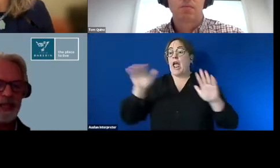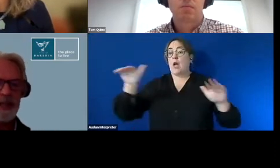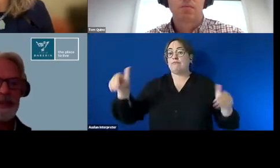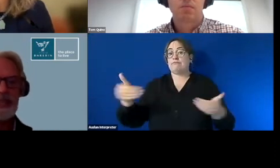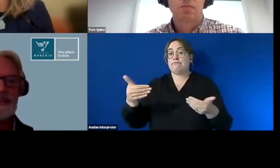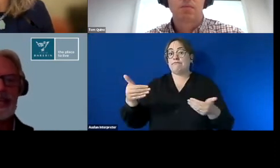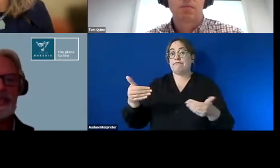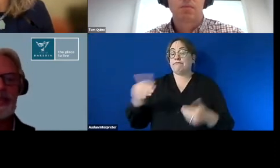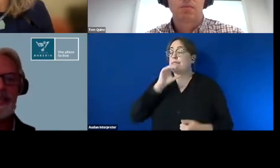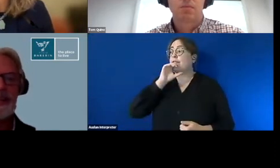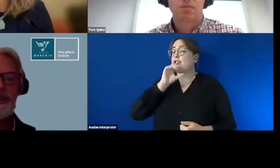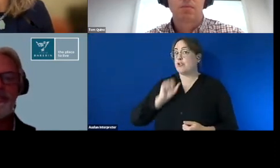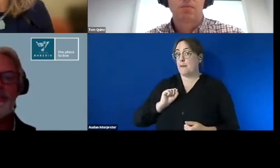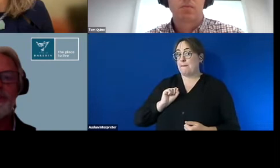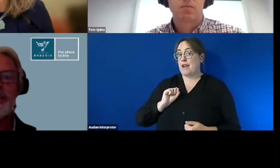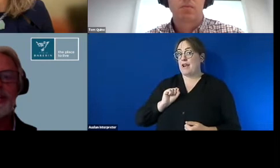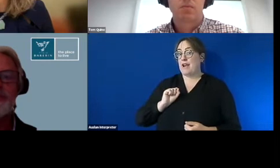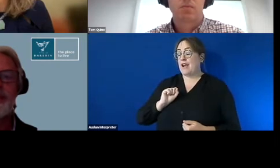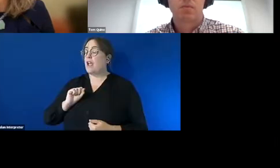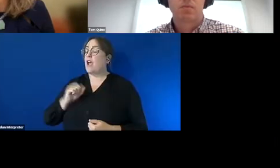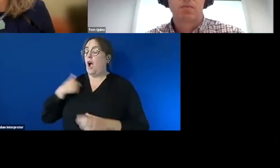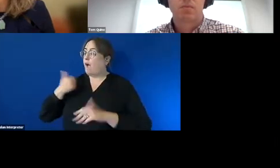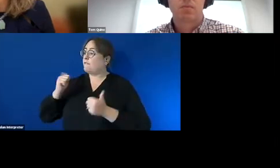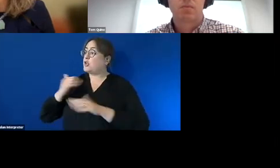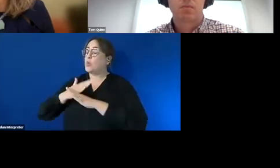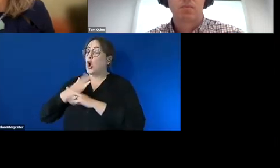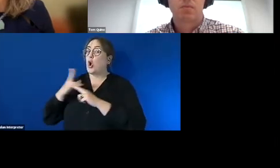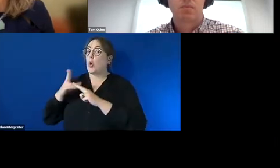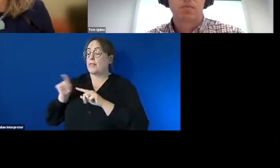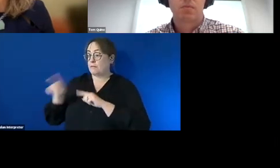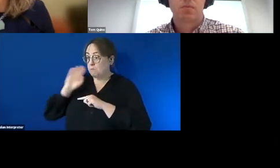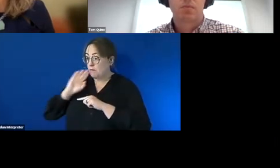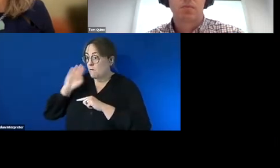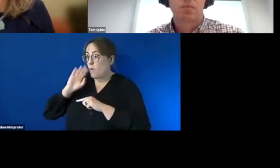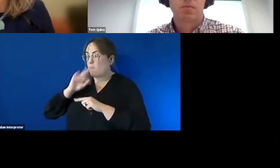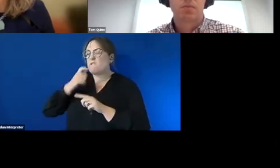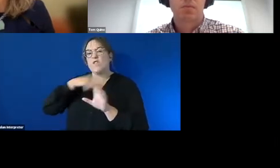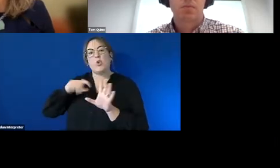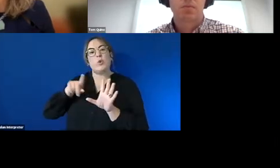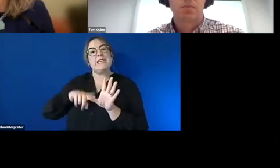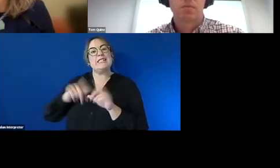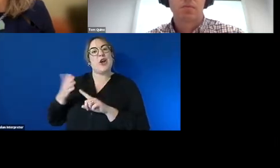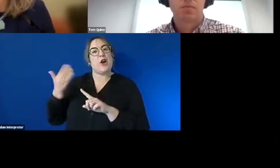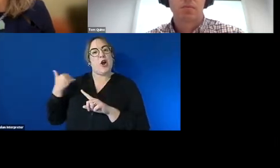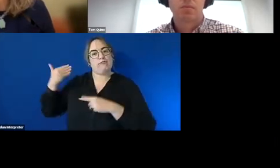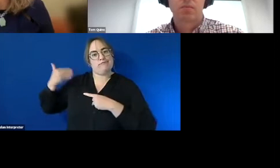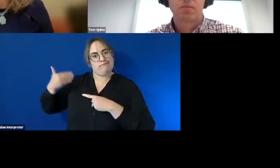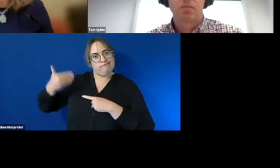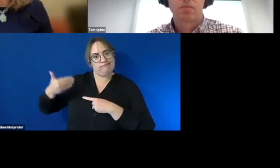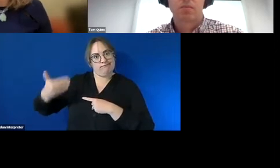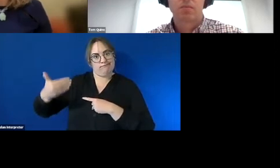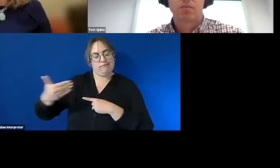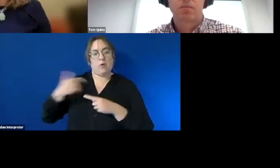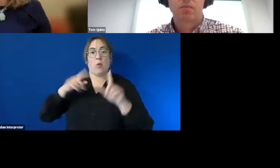um a gentleman that i've had the pleasure of working with um for a few years now um when i first started at